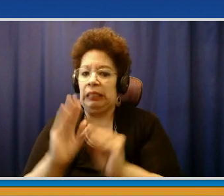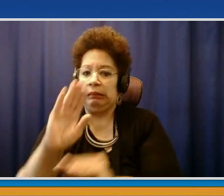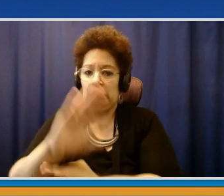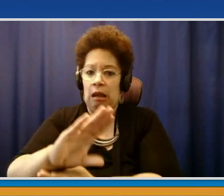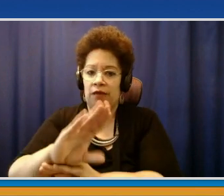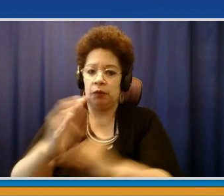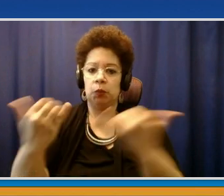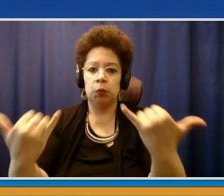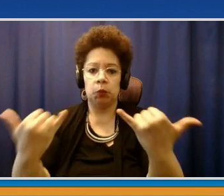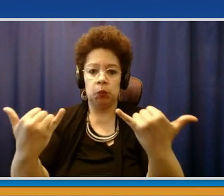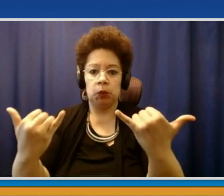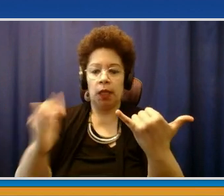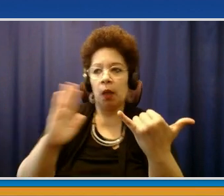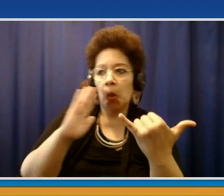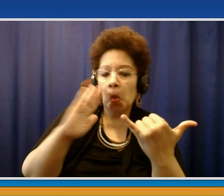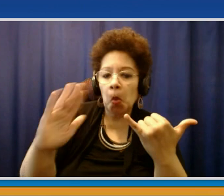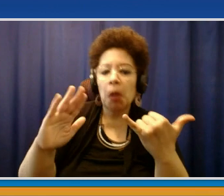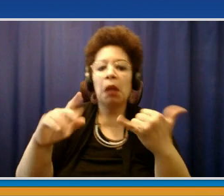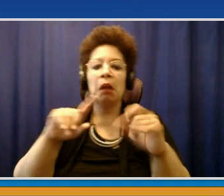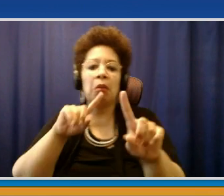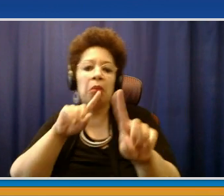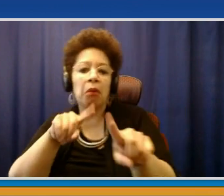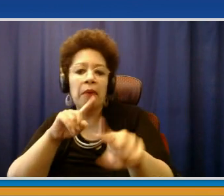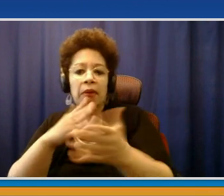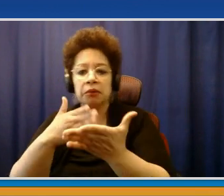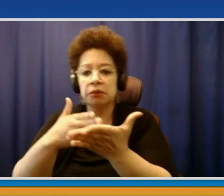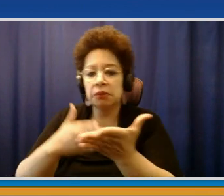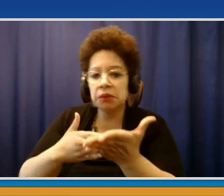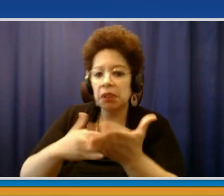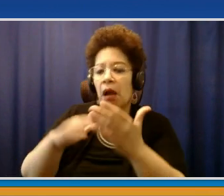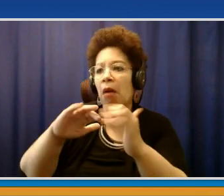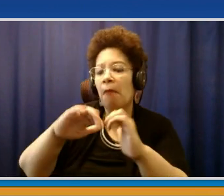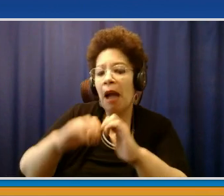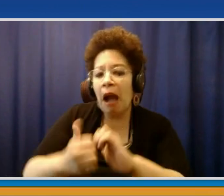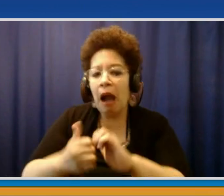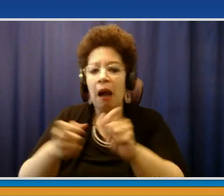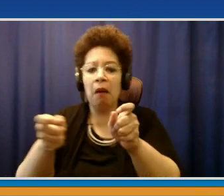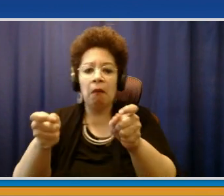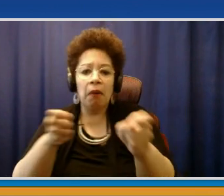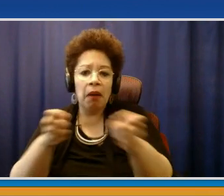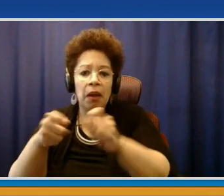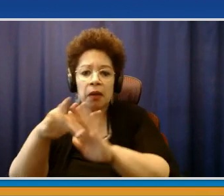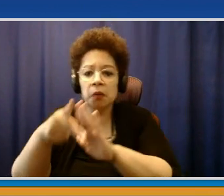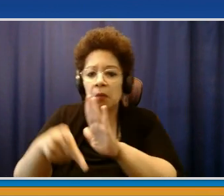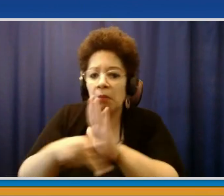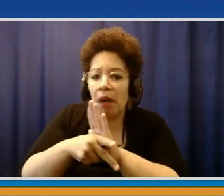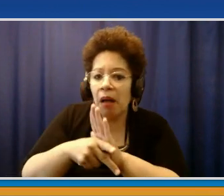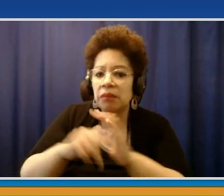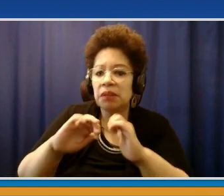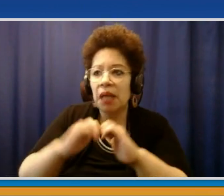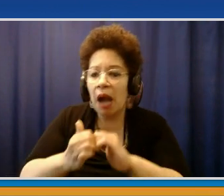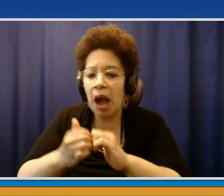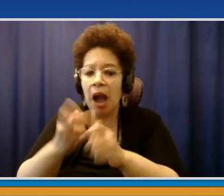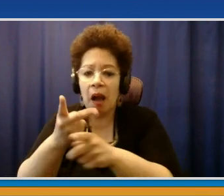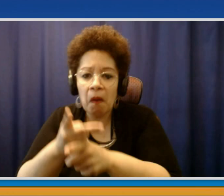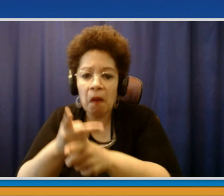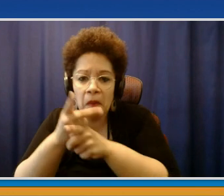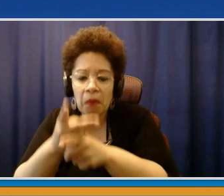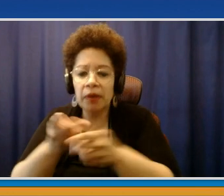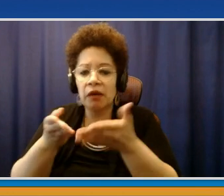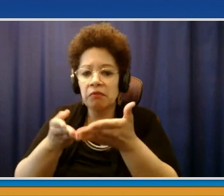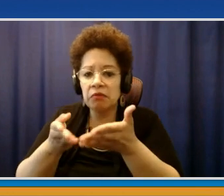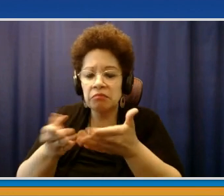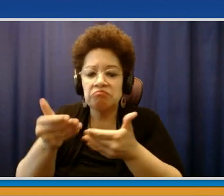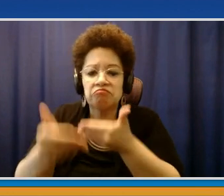handle it from this point forward. And that will be part of the give and take between the different levels of government. And that's why it's very important for us to have cooperation amongst each other.